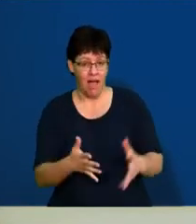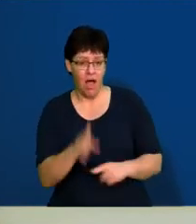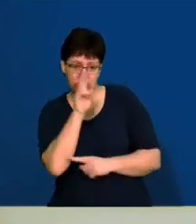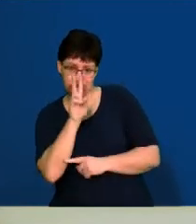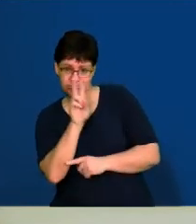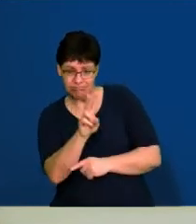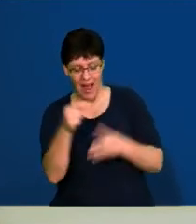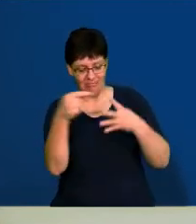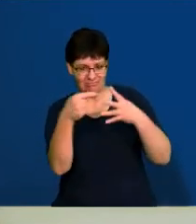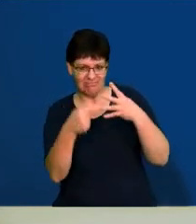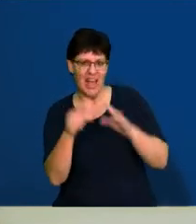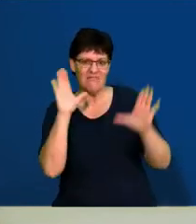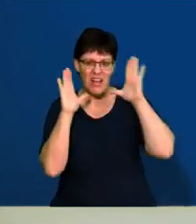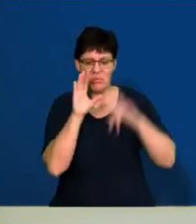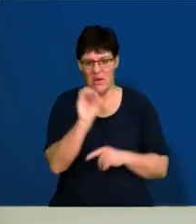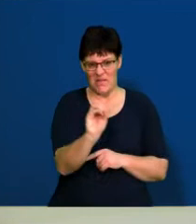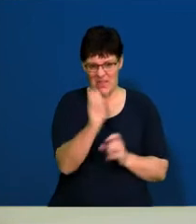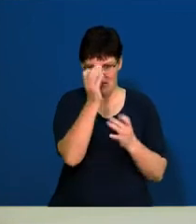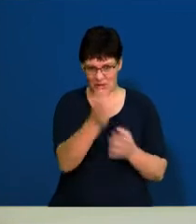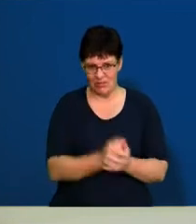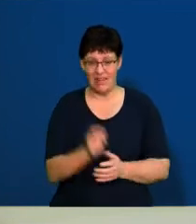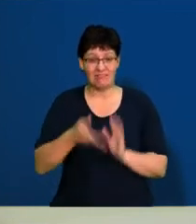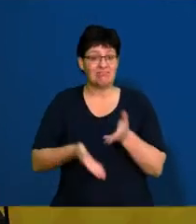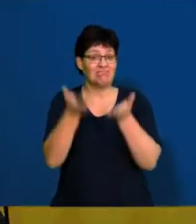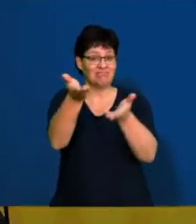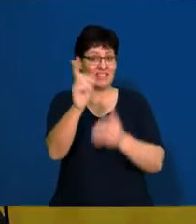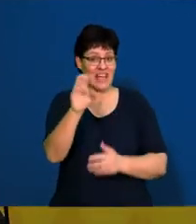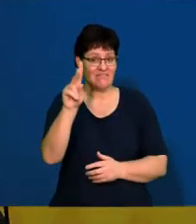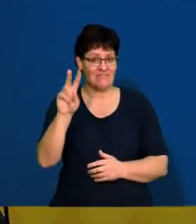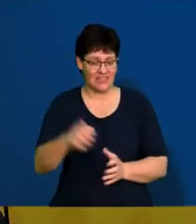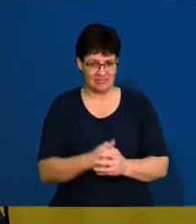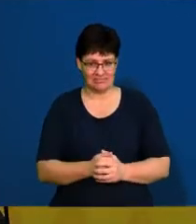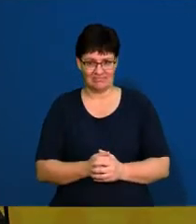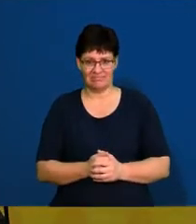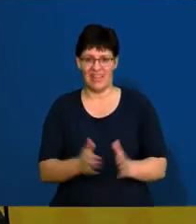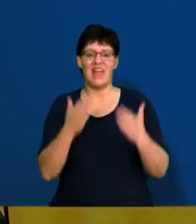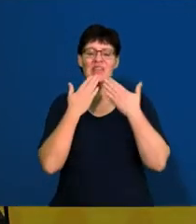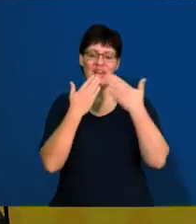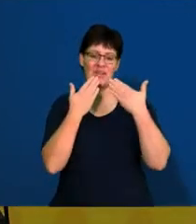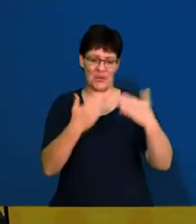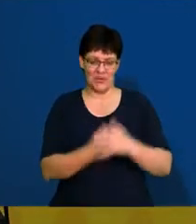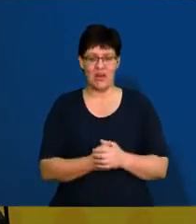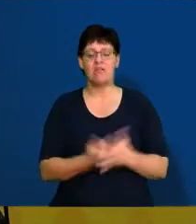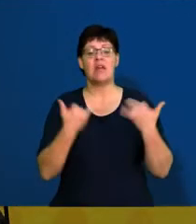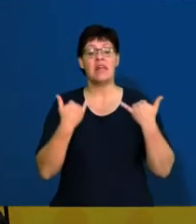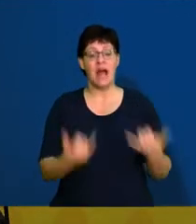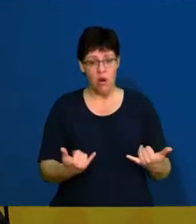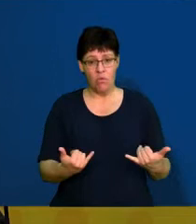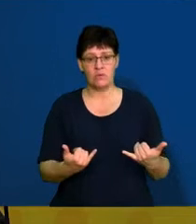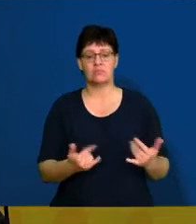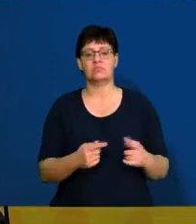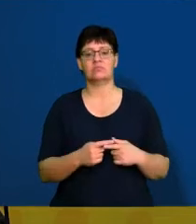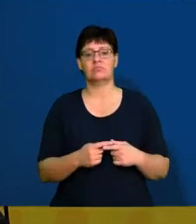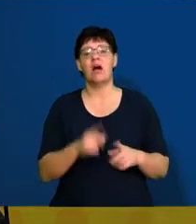all of the other details on Facebook. Over to you, Dave. All right, thank you very much. We're going to be going over